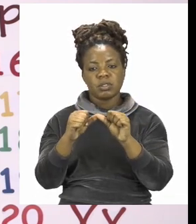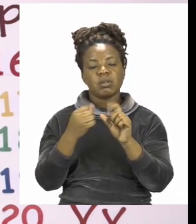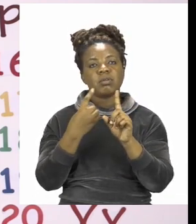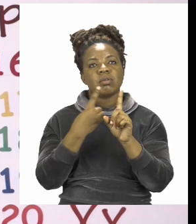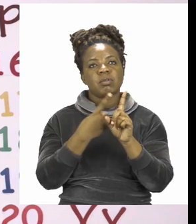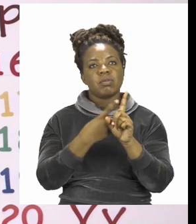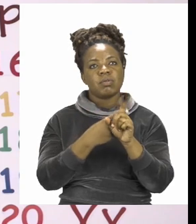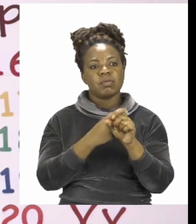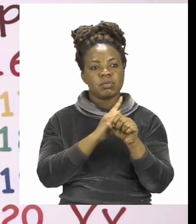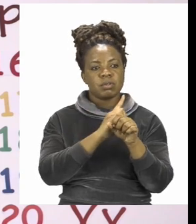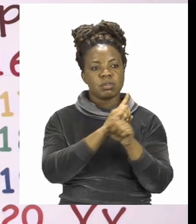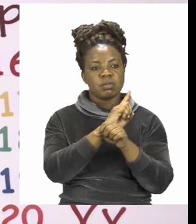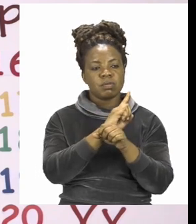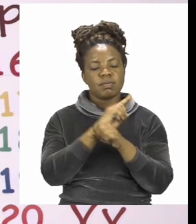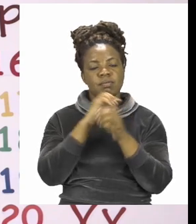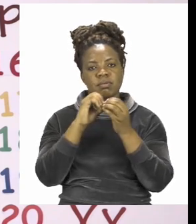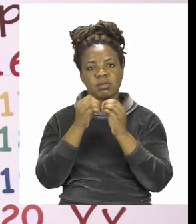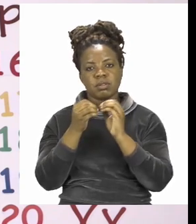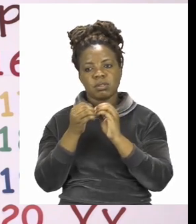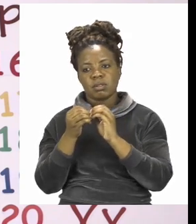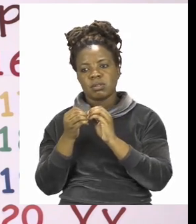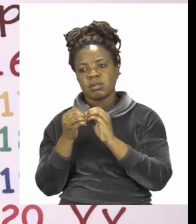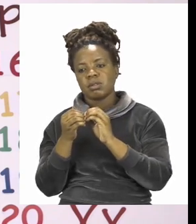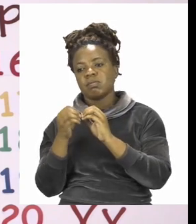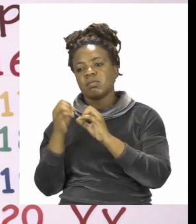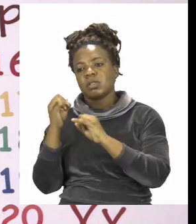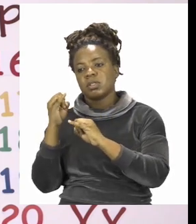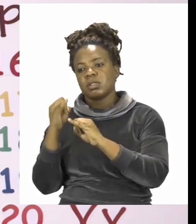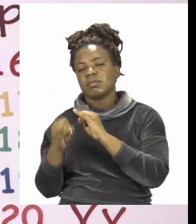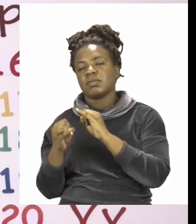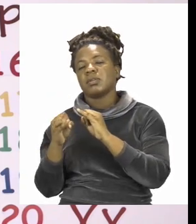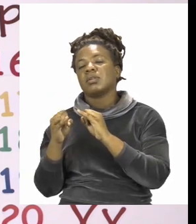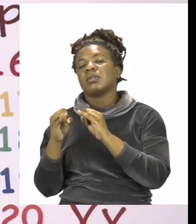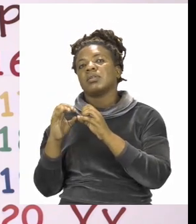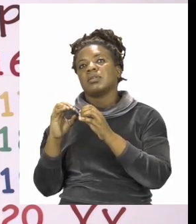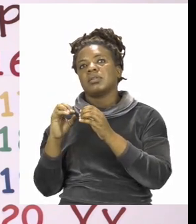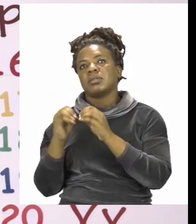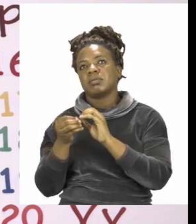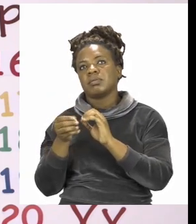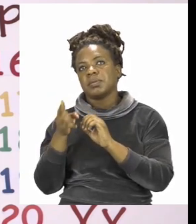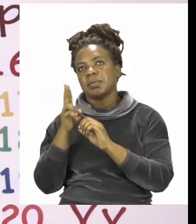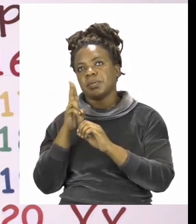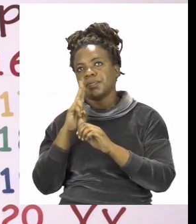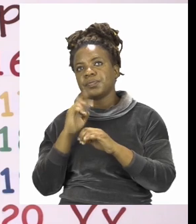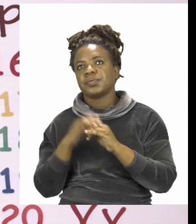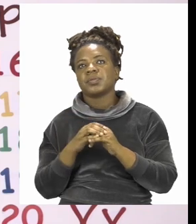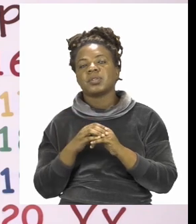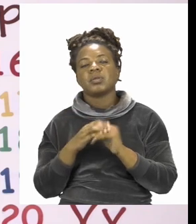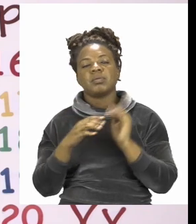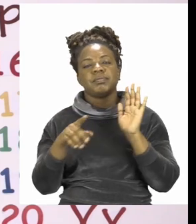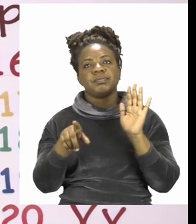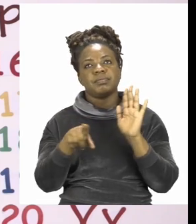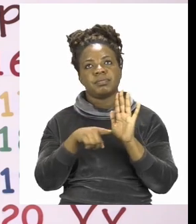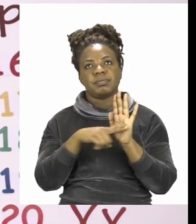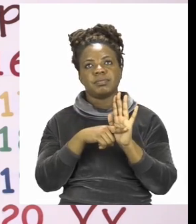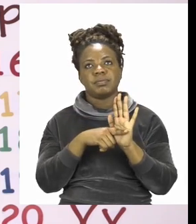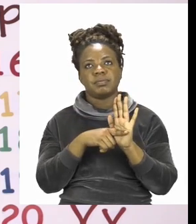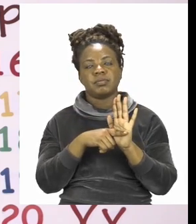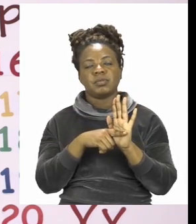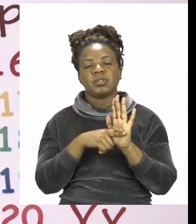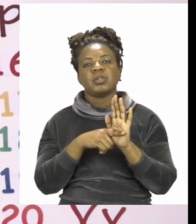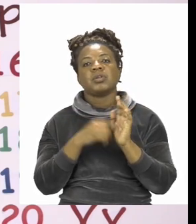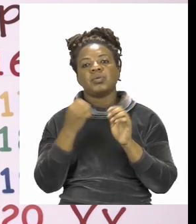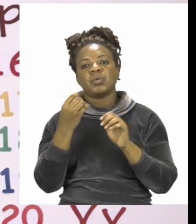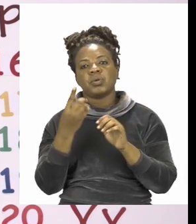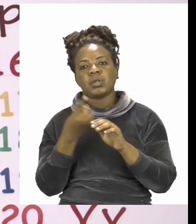number to the one that is at the equal sign. And then when you are subtracting, you're going to count backwards